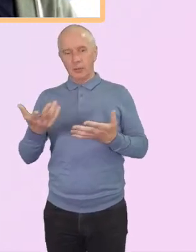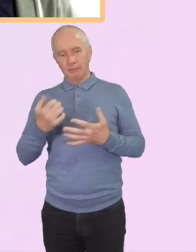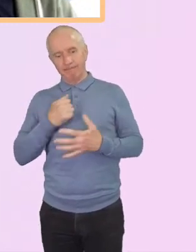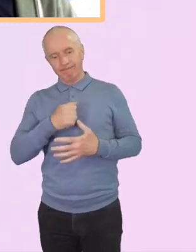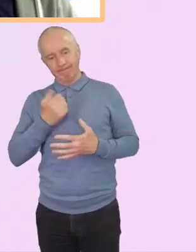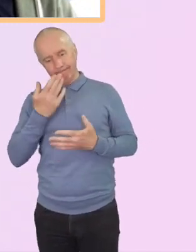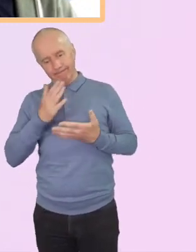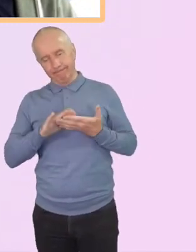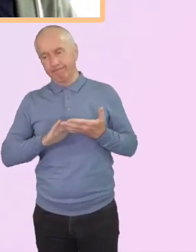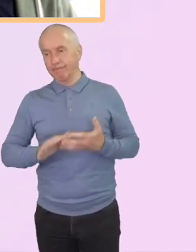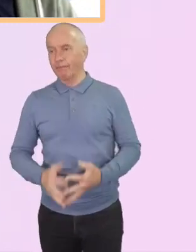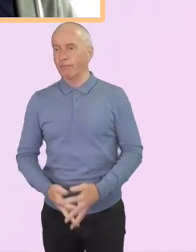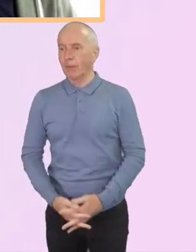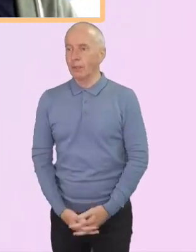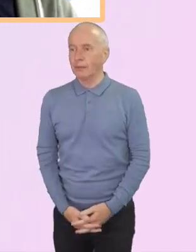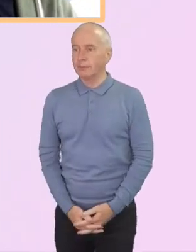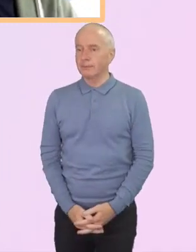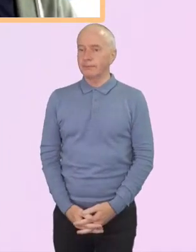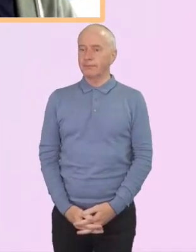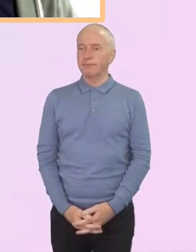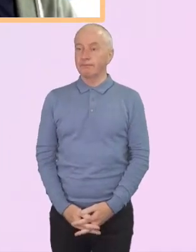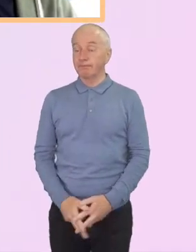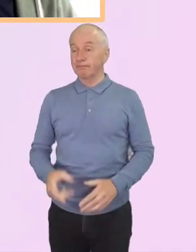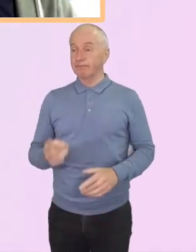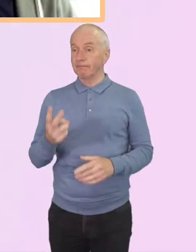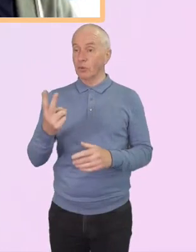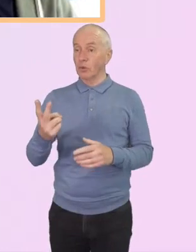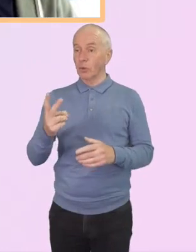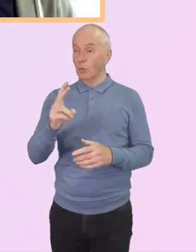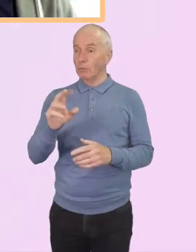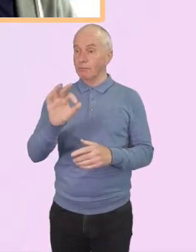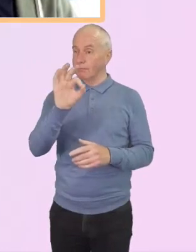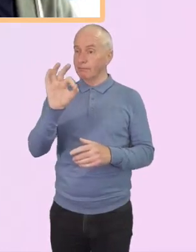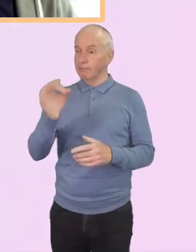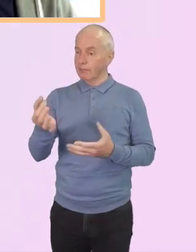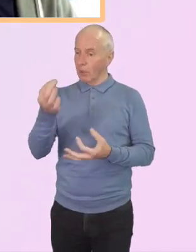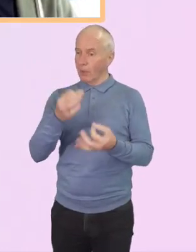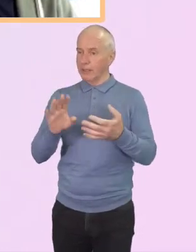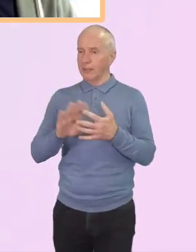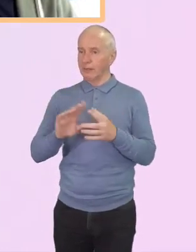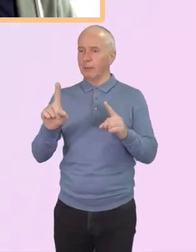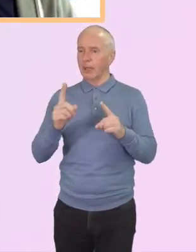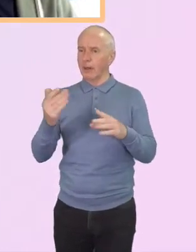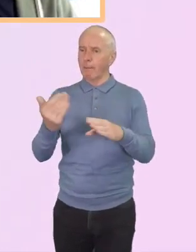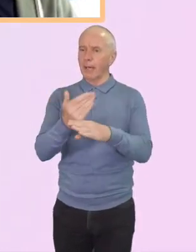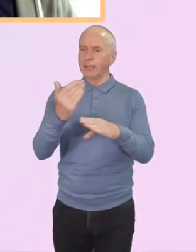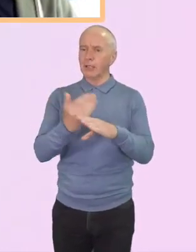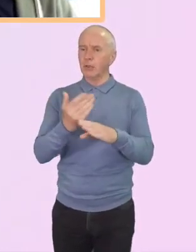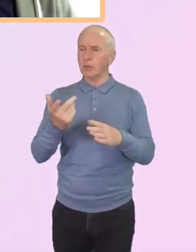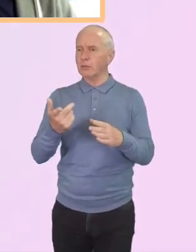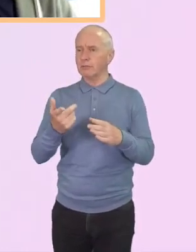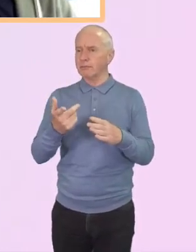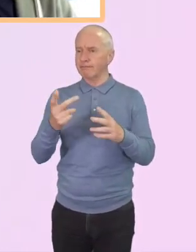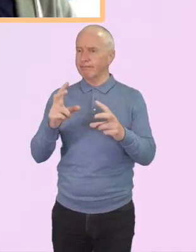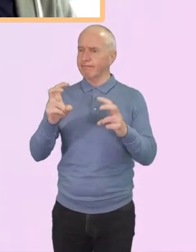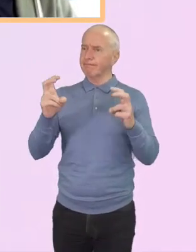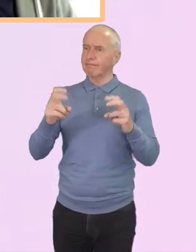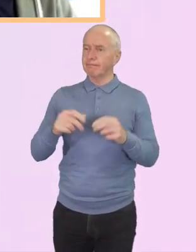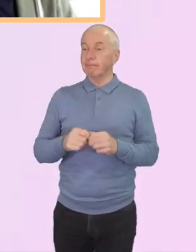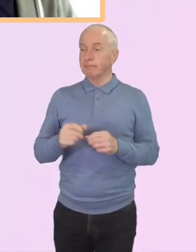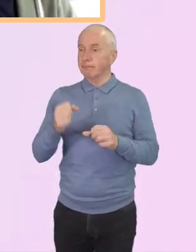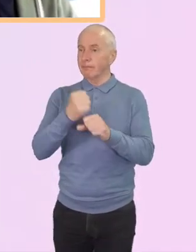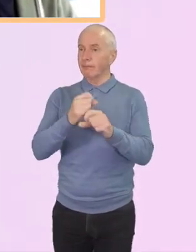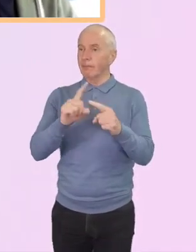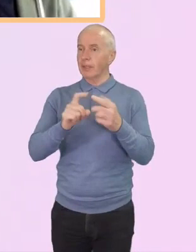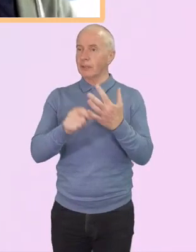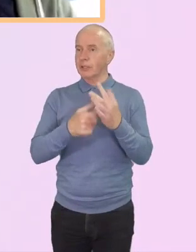We've got a couple of questions that are really about a practical nature. So I wonder if we might move to Gerard, who's going